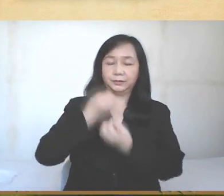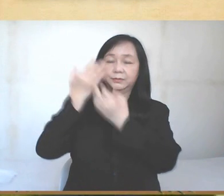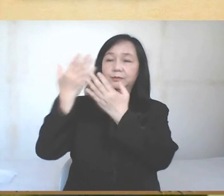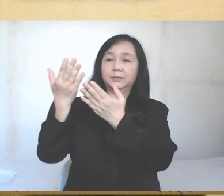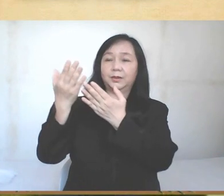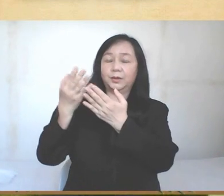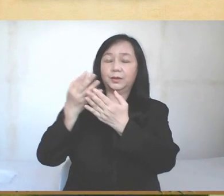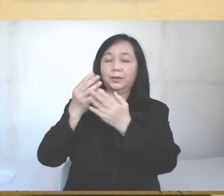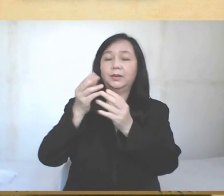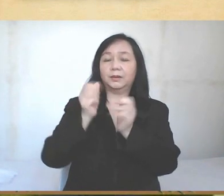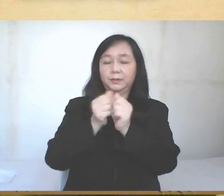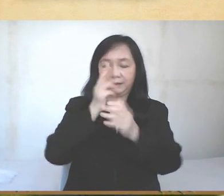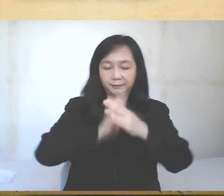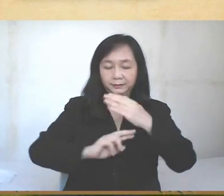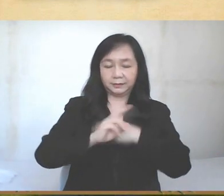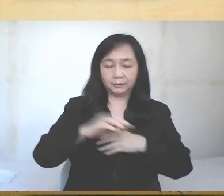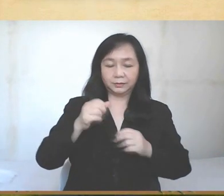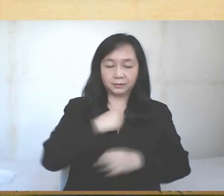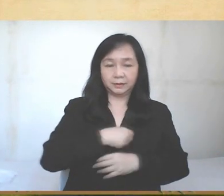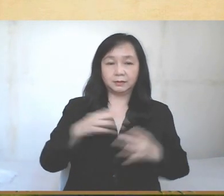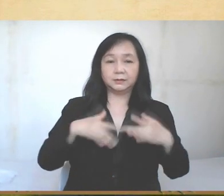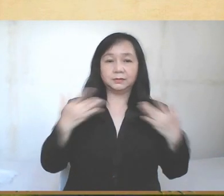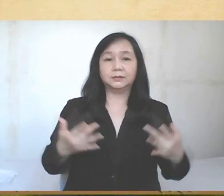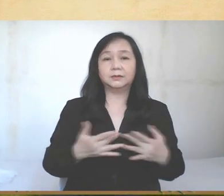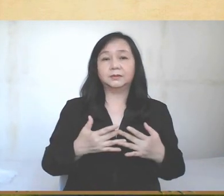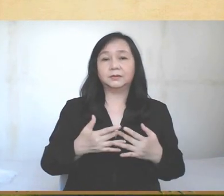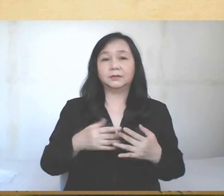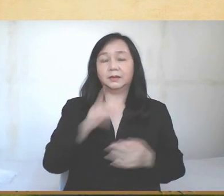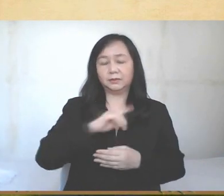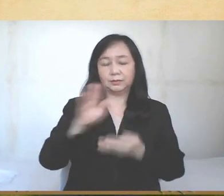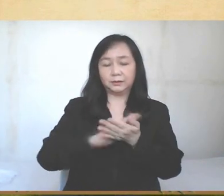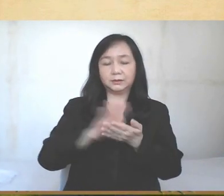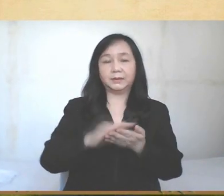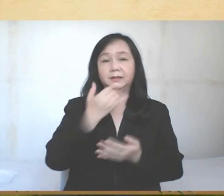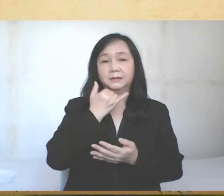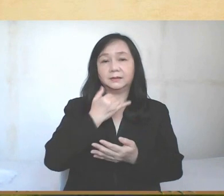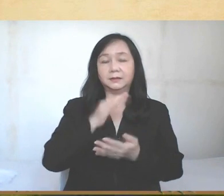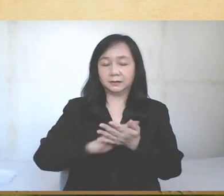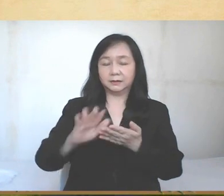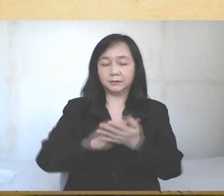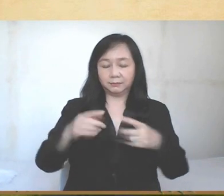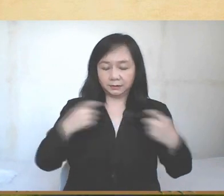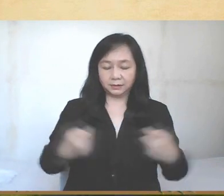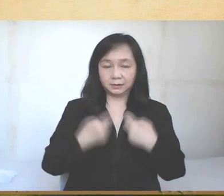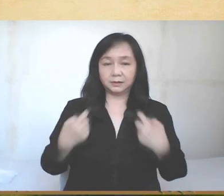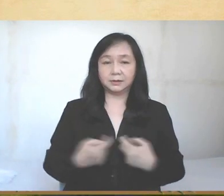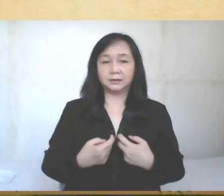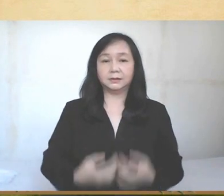offer you, with humble and caught in bright hearts. Wash away, O Lord, my iniquities, and cleanse me from my sins.